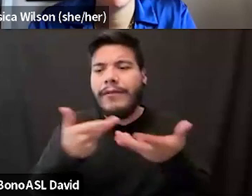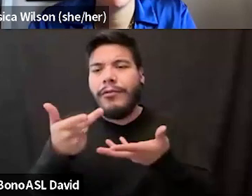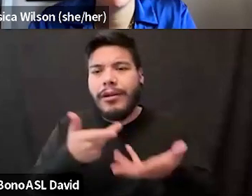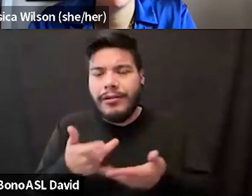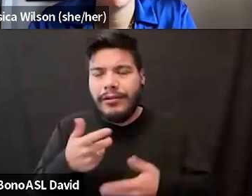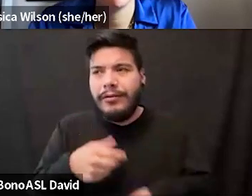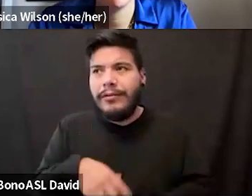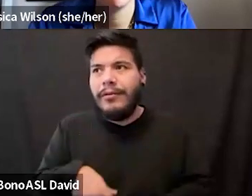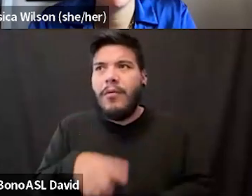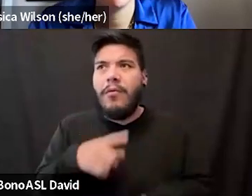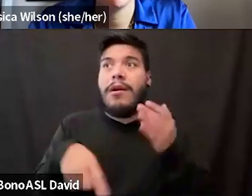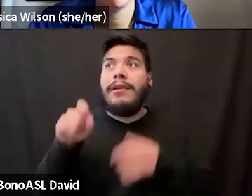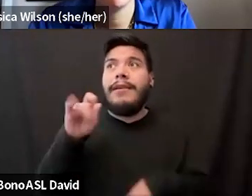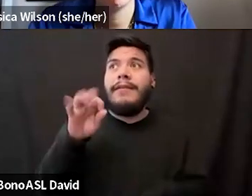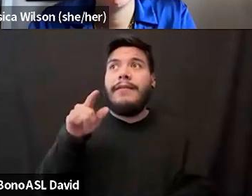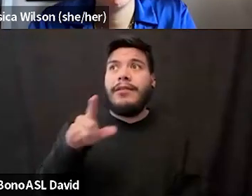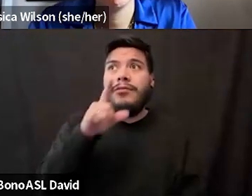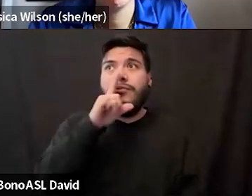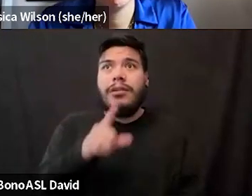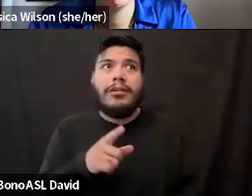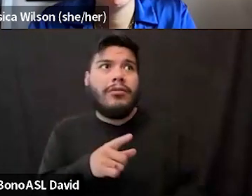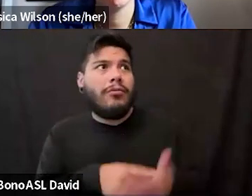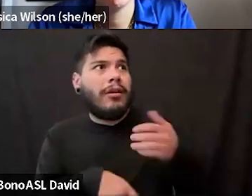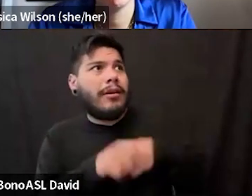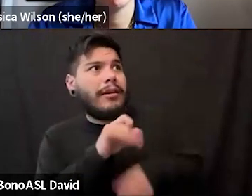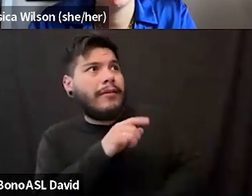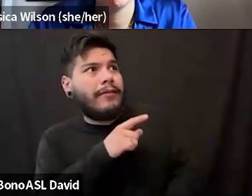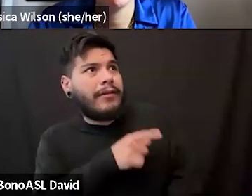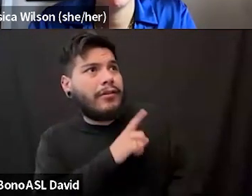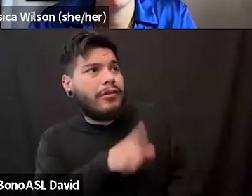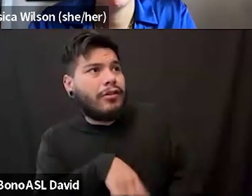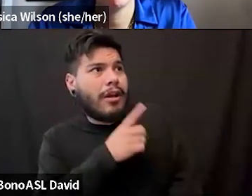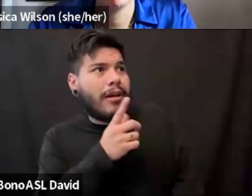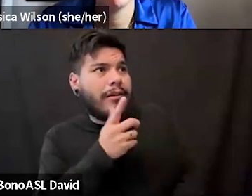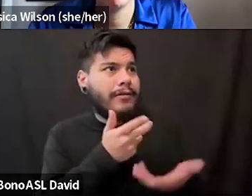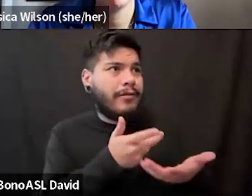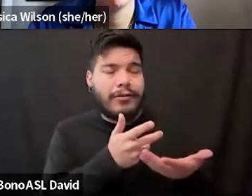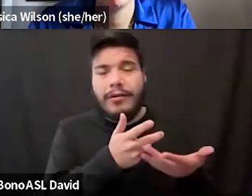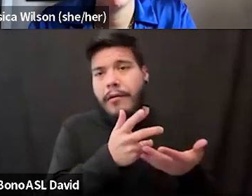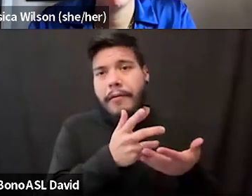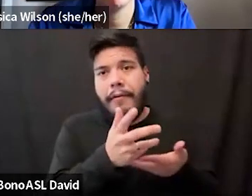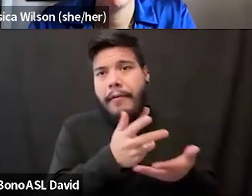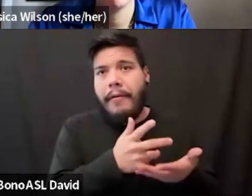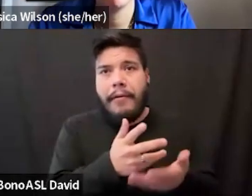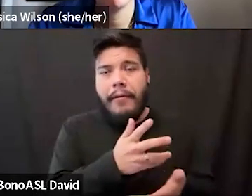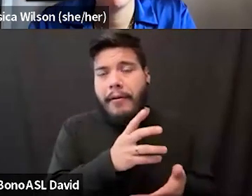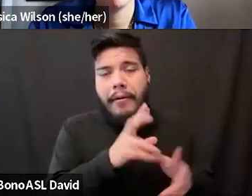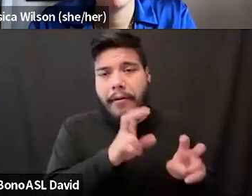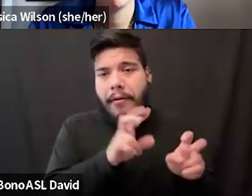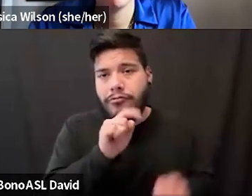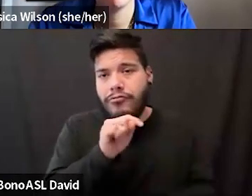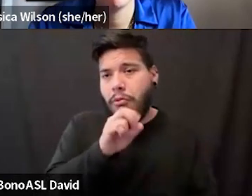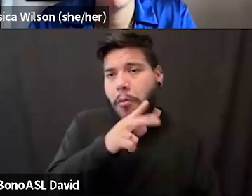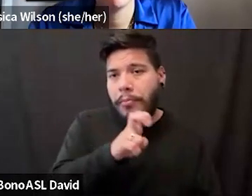you know, what if this is real? And what if this is you interacting with, um, as Eva Sheena has said many times, a trope, you know, a trope that you have.